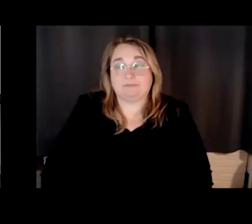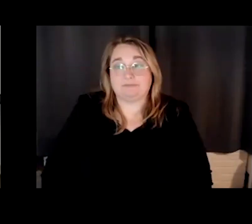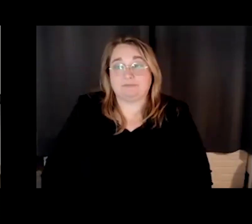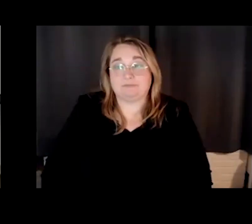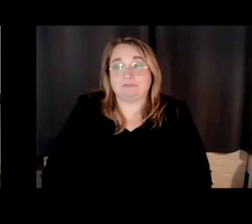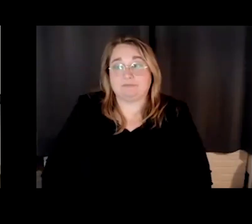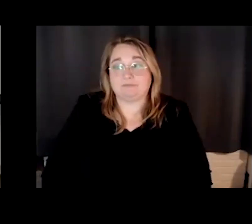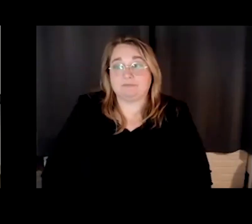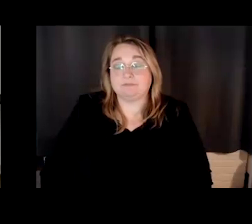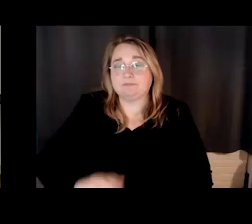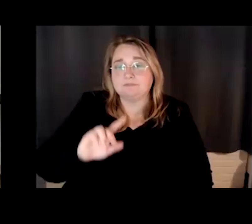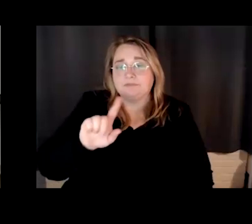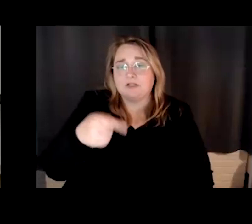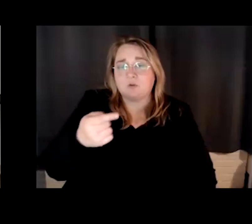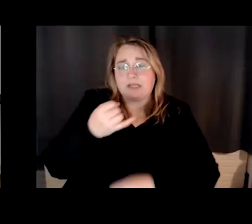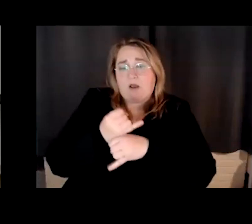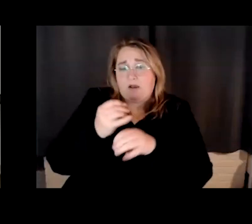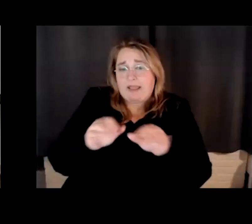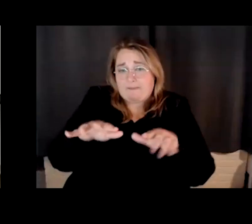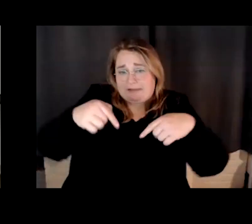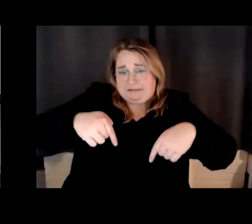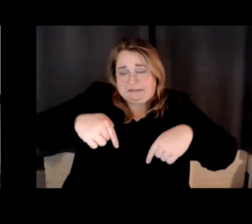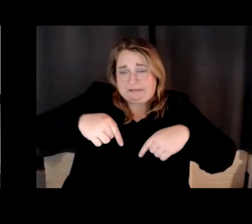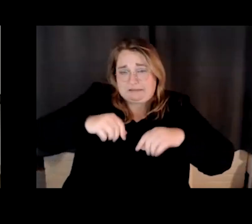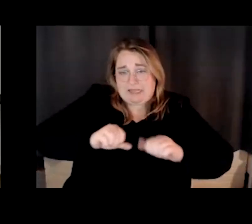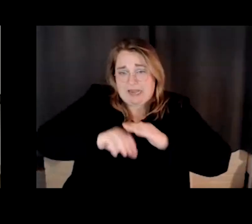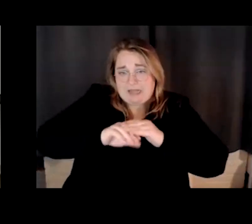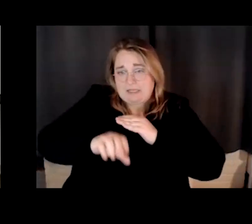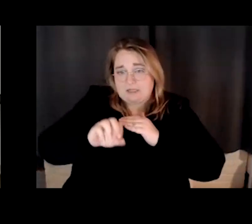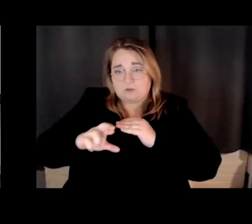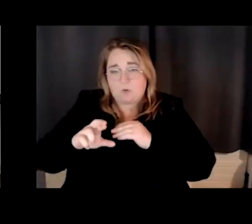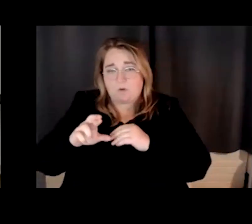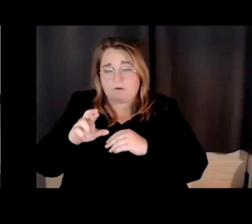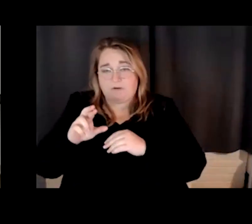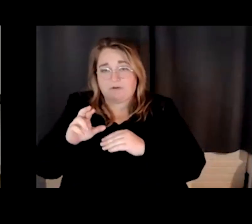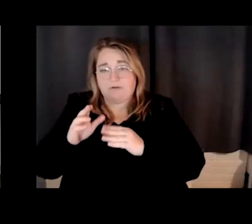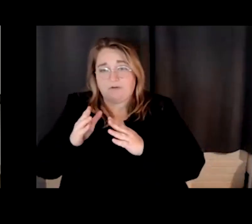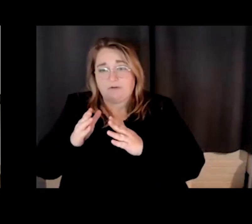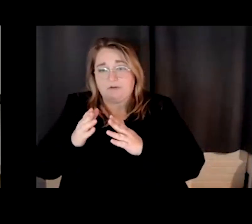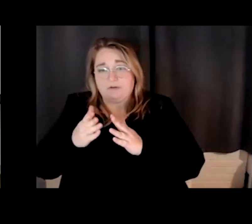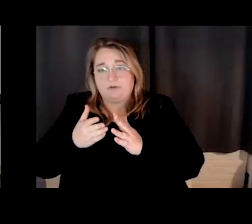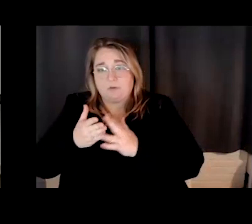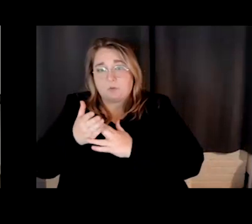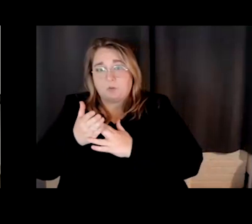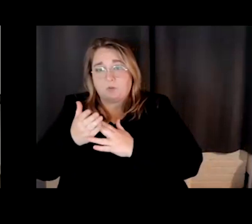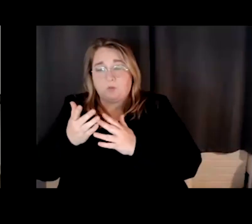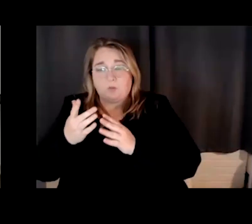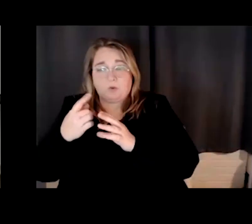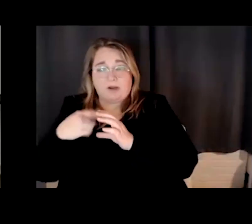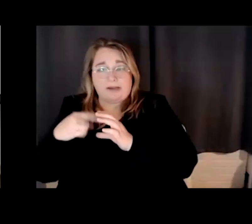Is it only on campus or through our website? Or do you know?